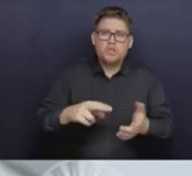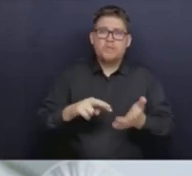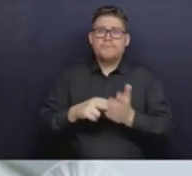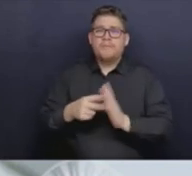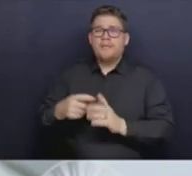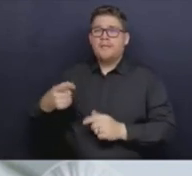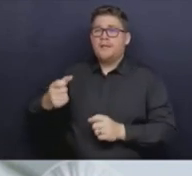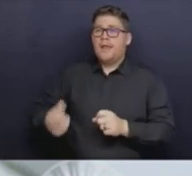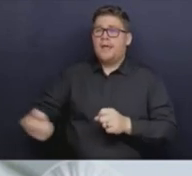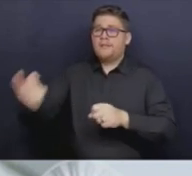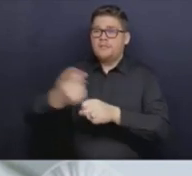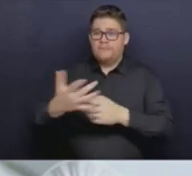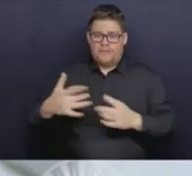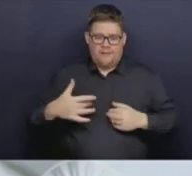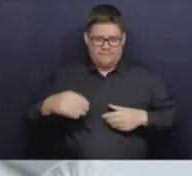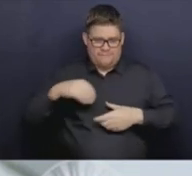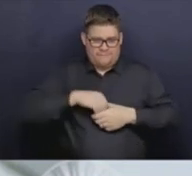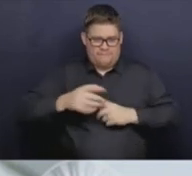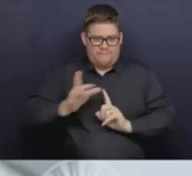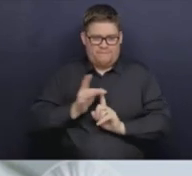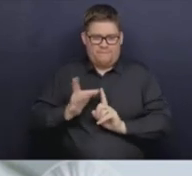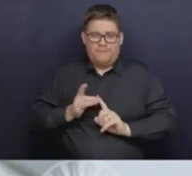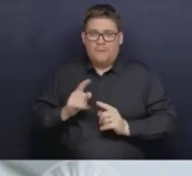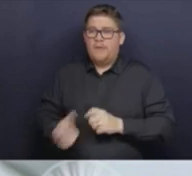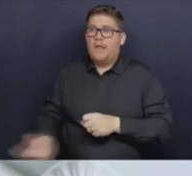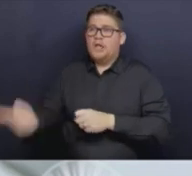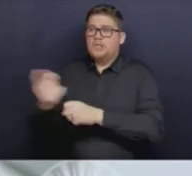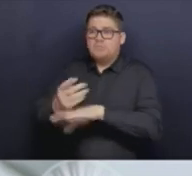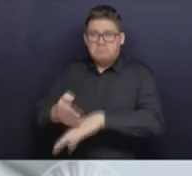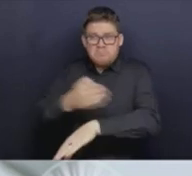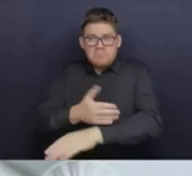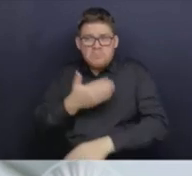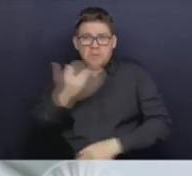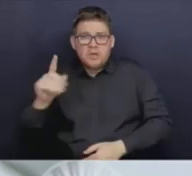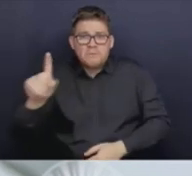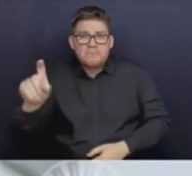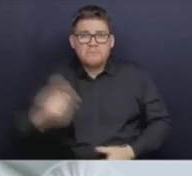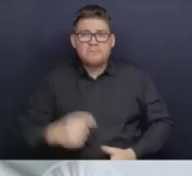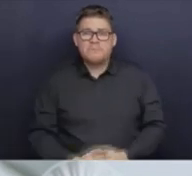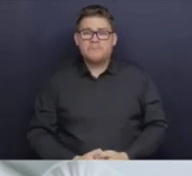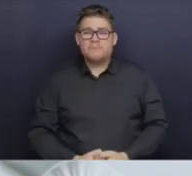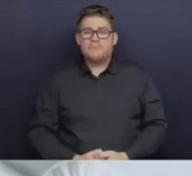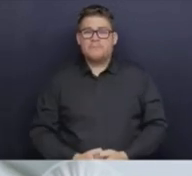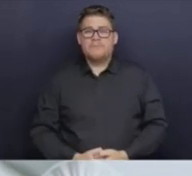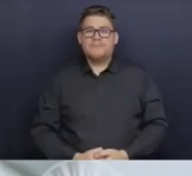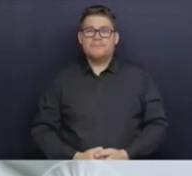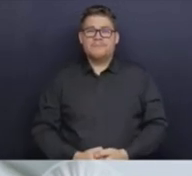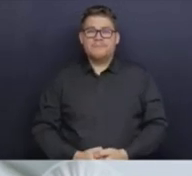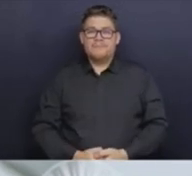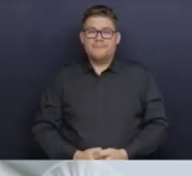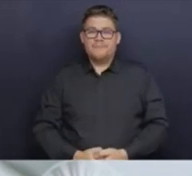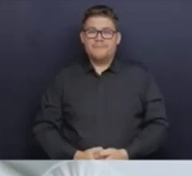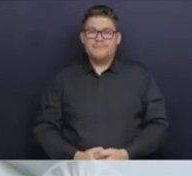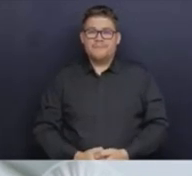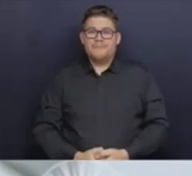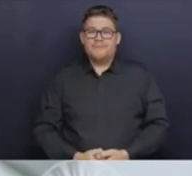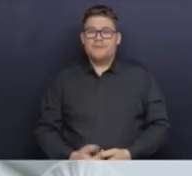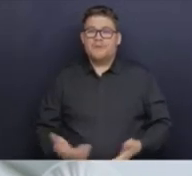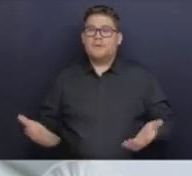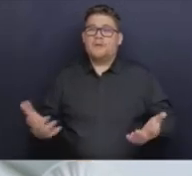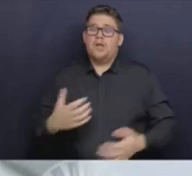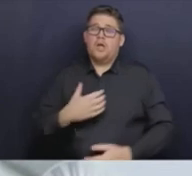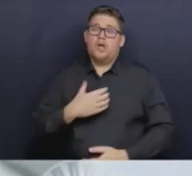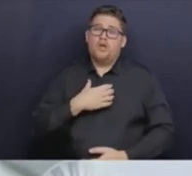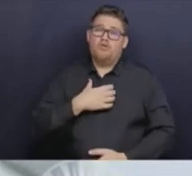that community, I guess, exposure to gain again? I wish I could answer that question. One thing that